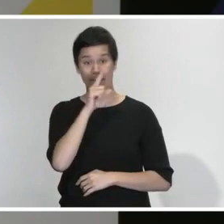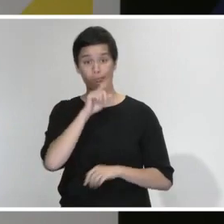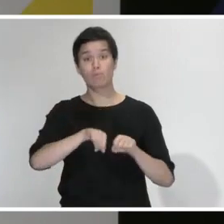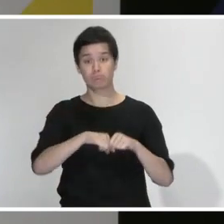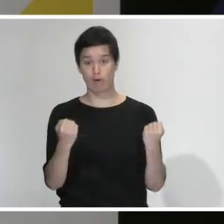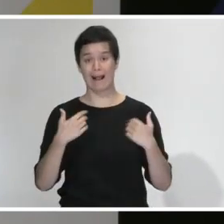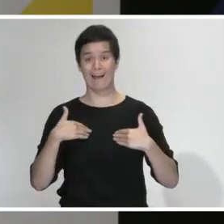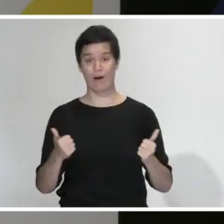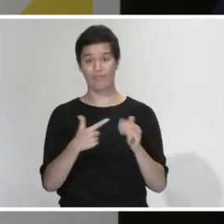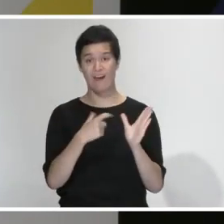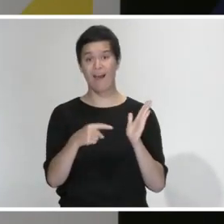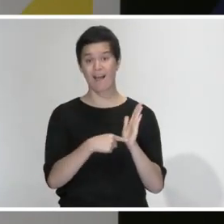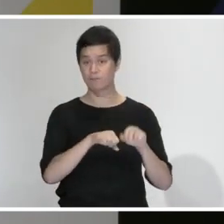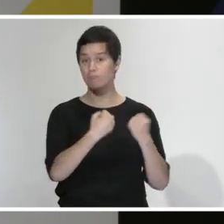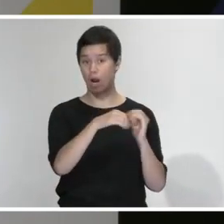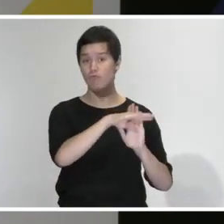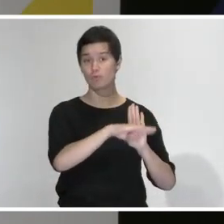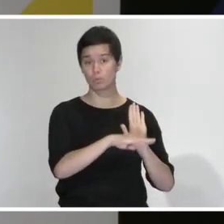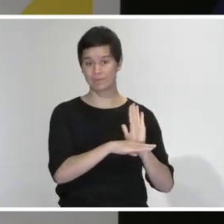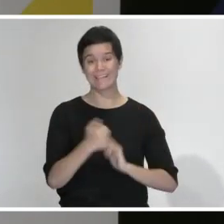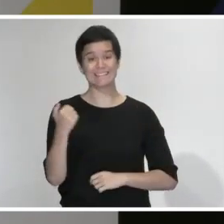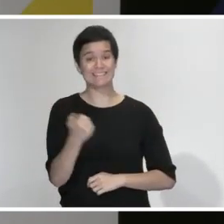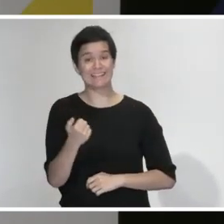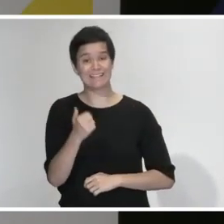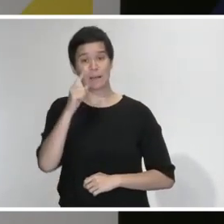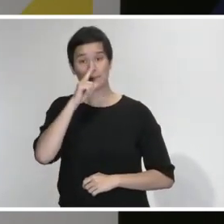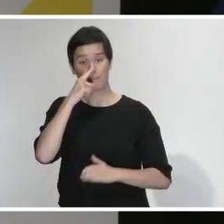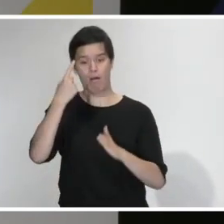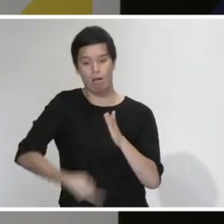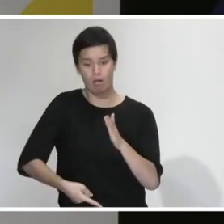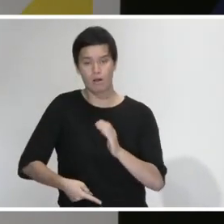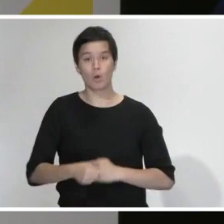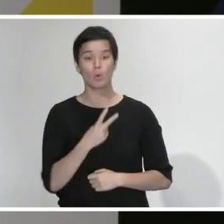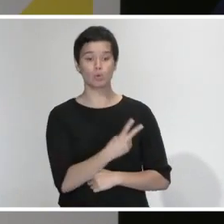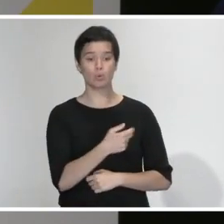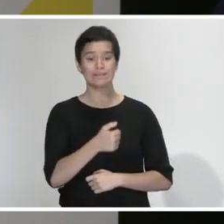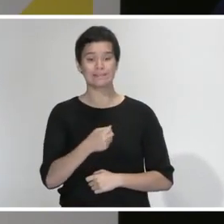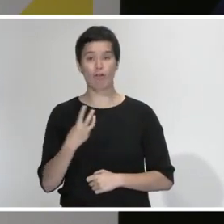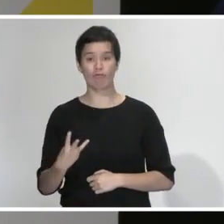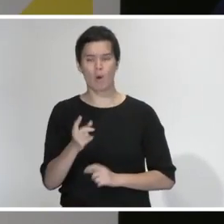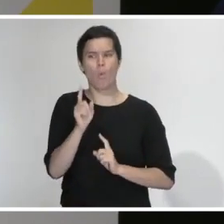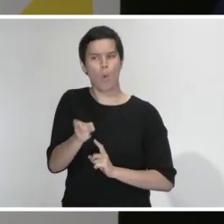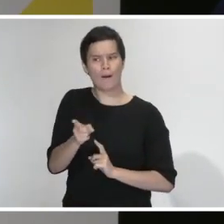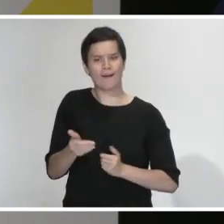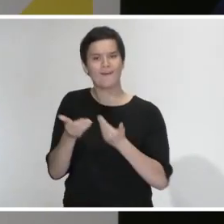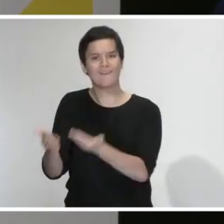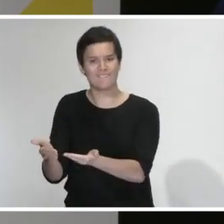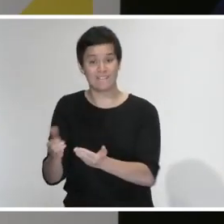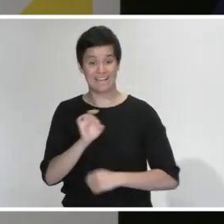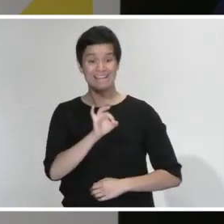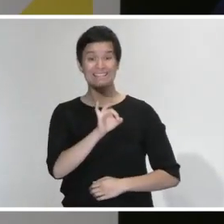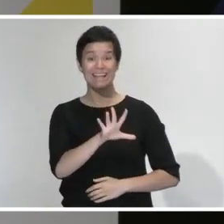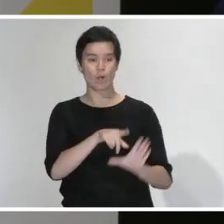or the Health Act, 16 people have been prosecuted, 263 warnings and 10 youth referrals.